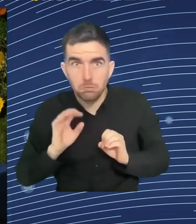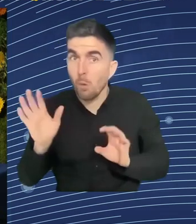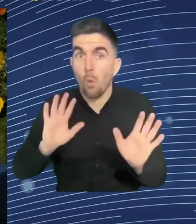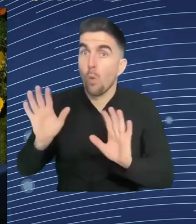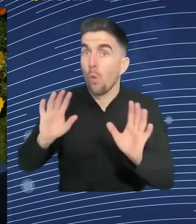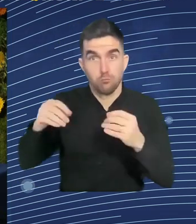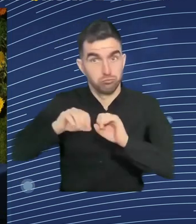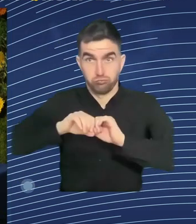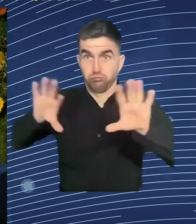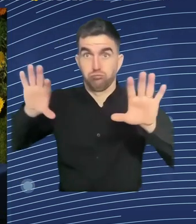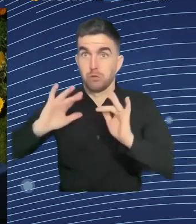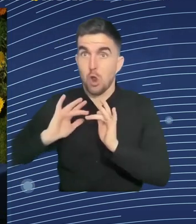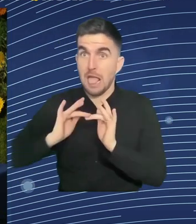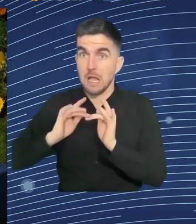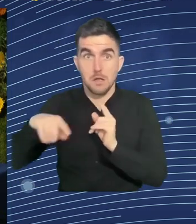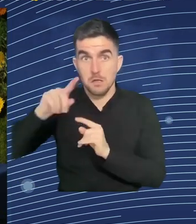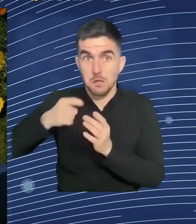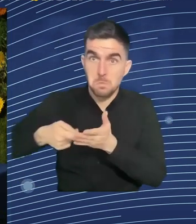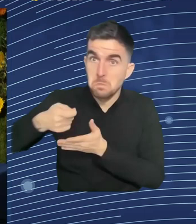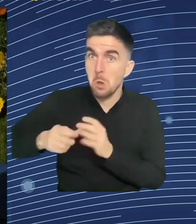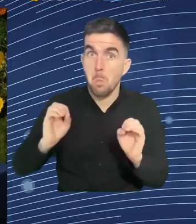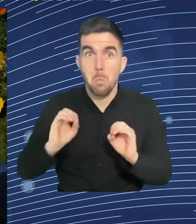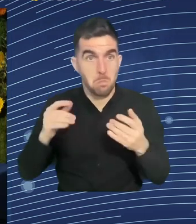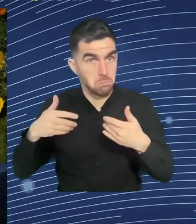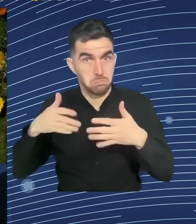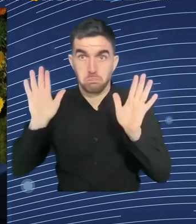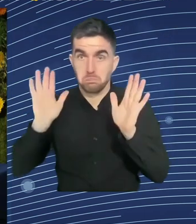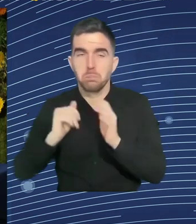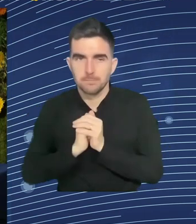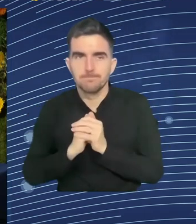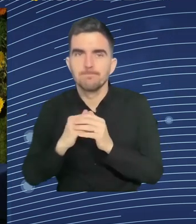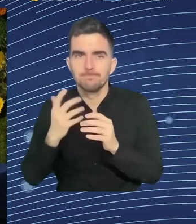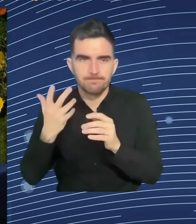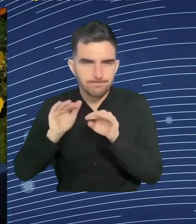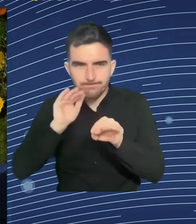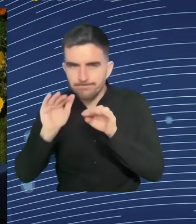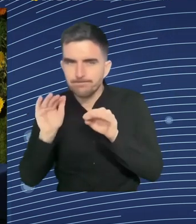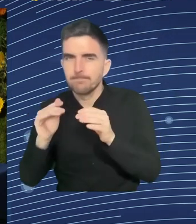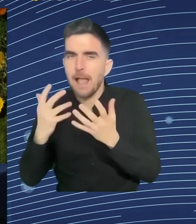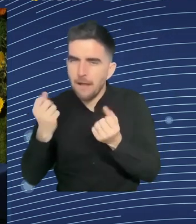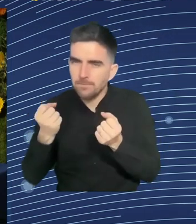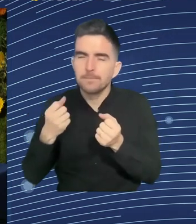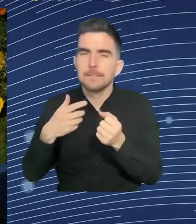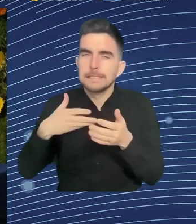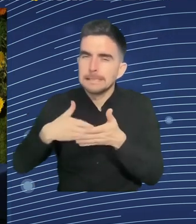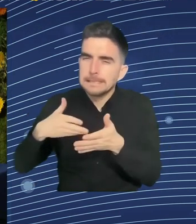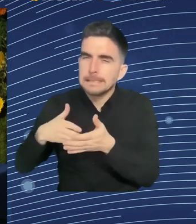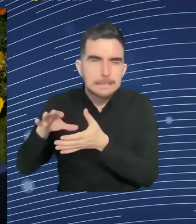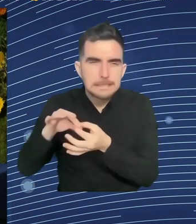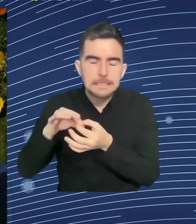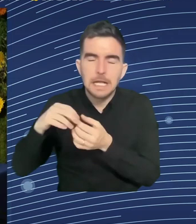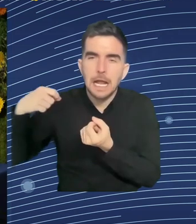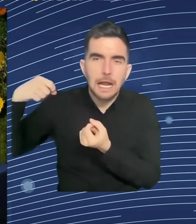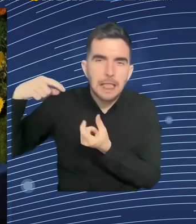electricity of France, and so on. And we frame some challenges so that students, and AI students especially, can